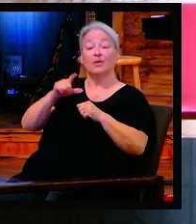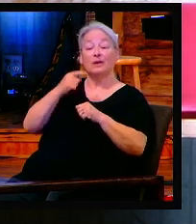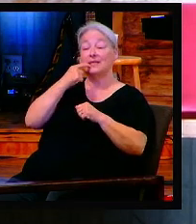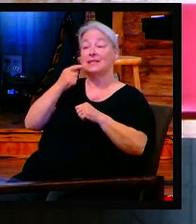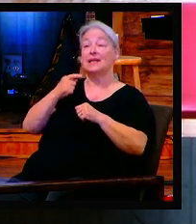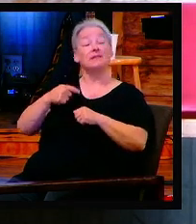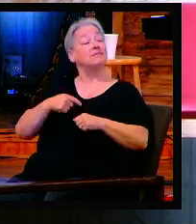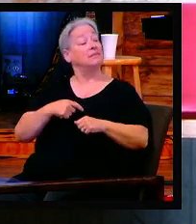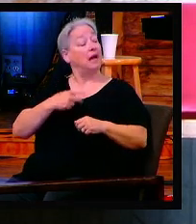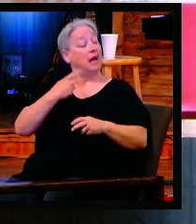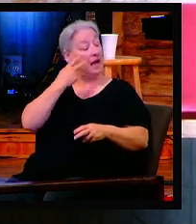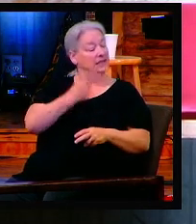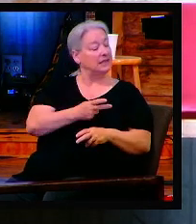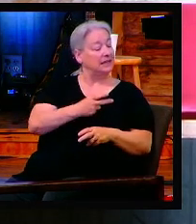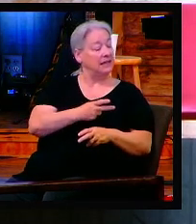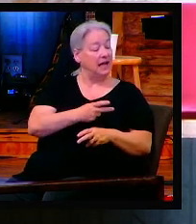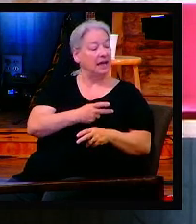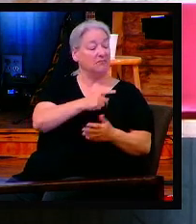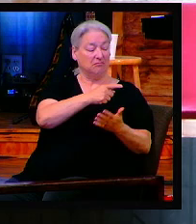Mark it down. Now,